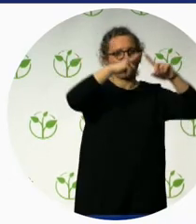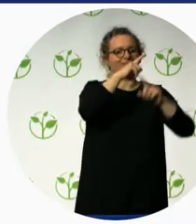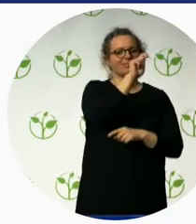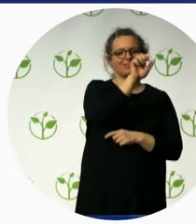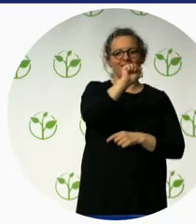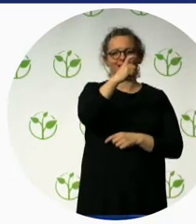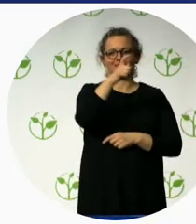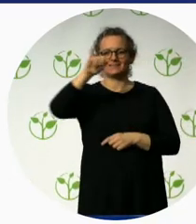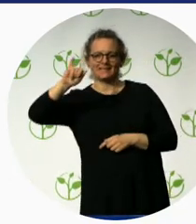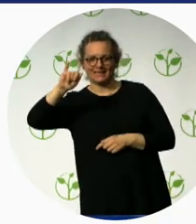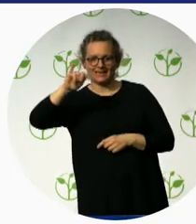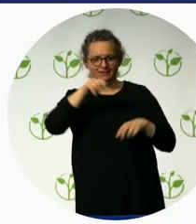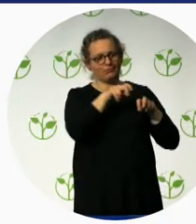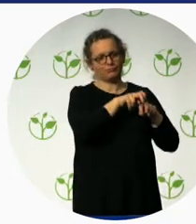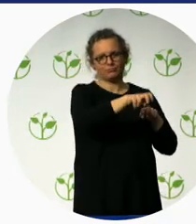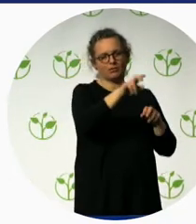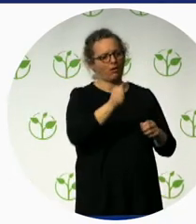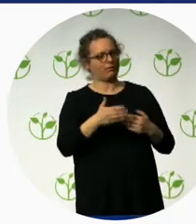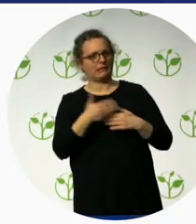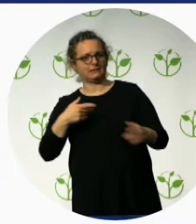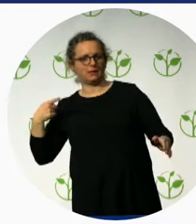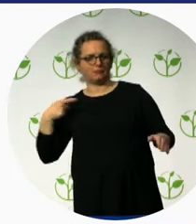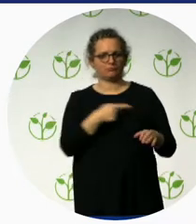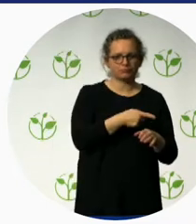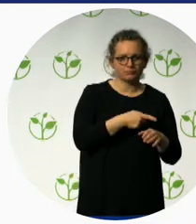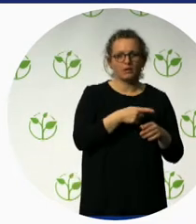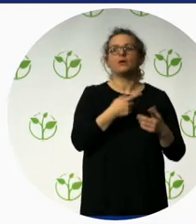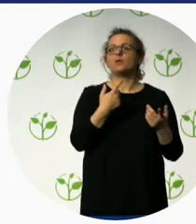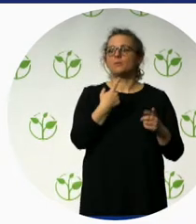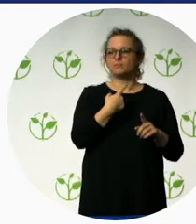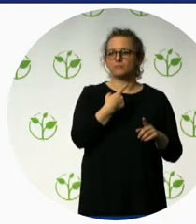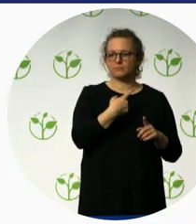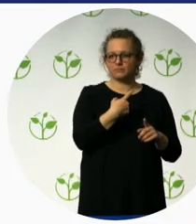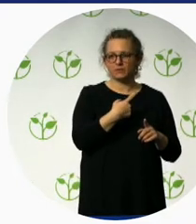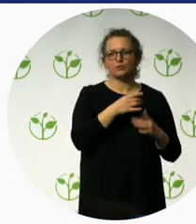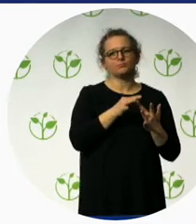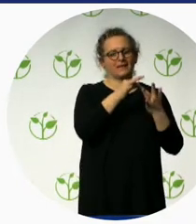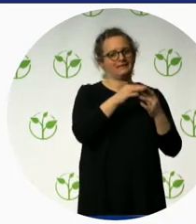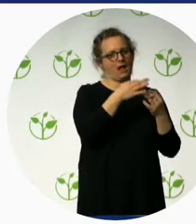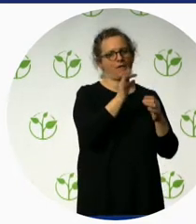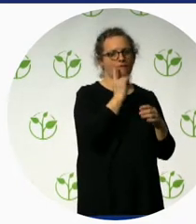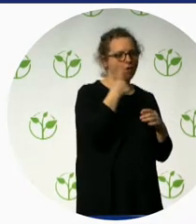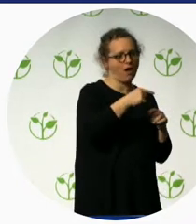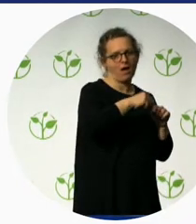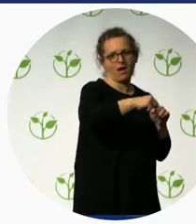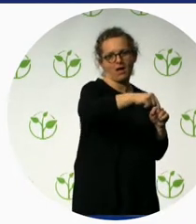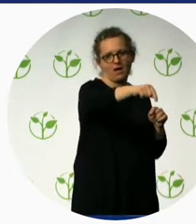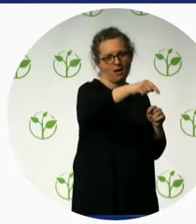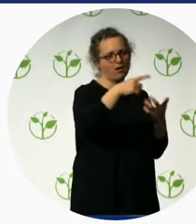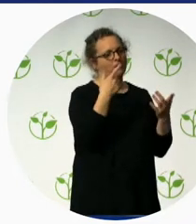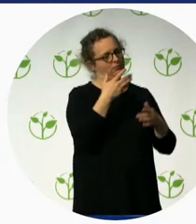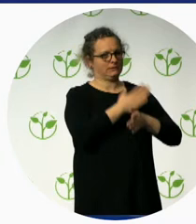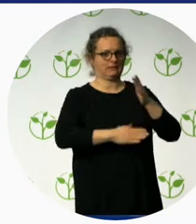has accessible taxis and also are part of the